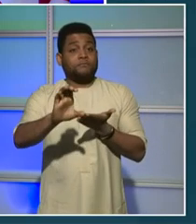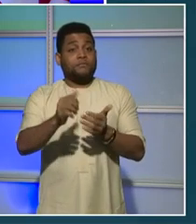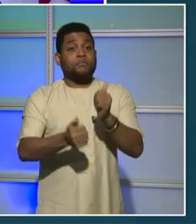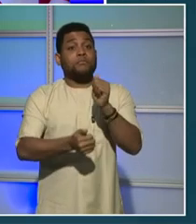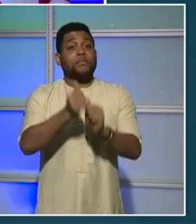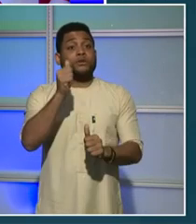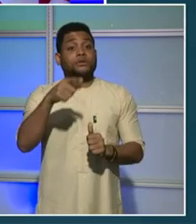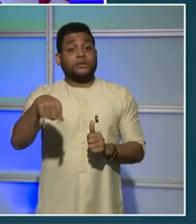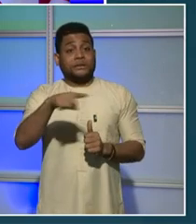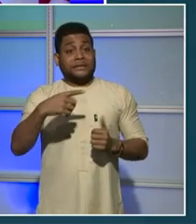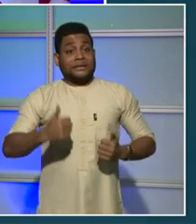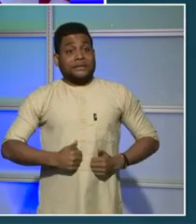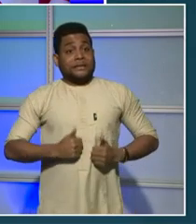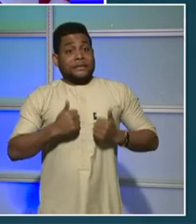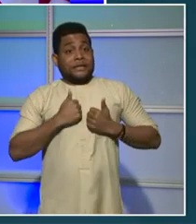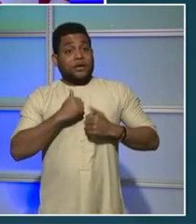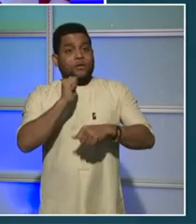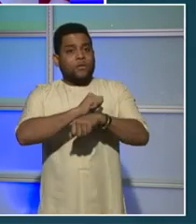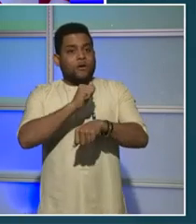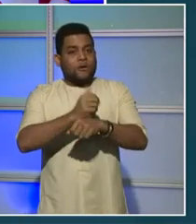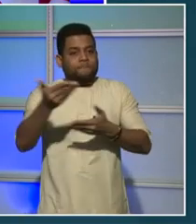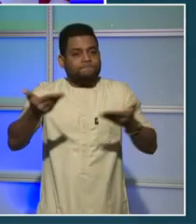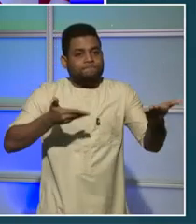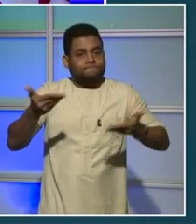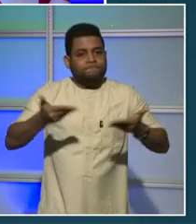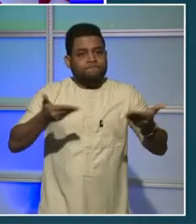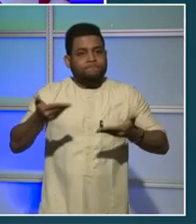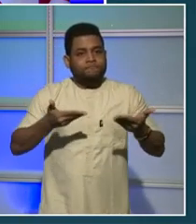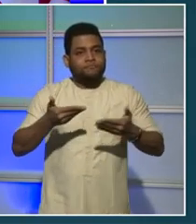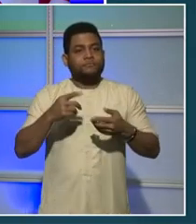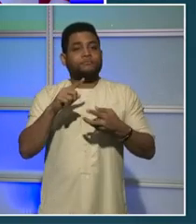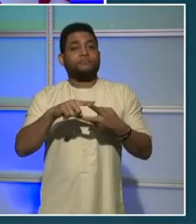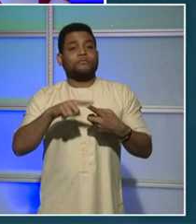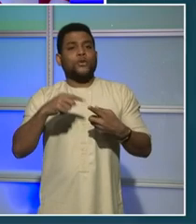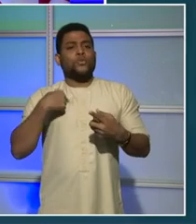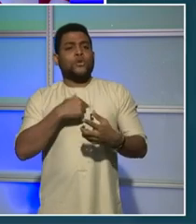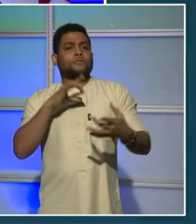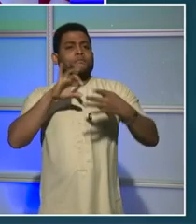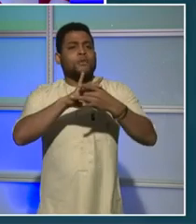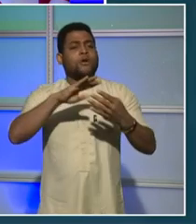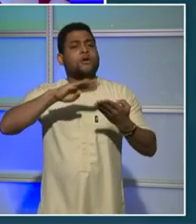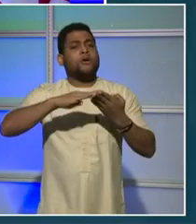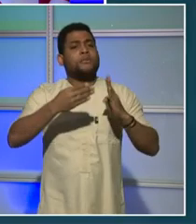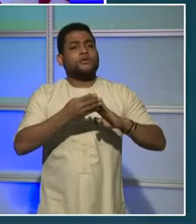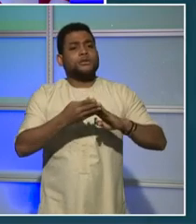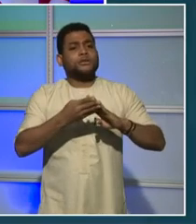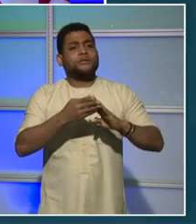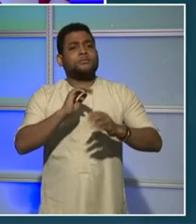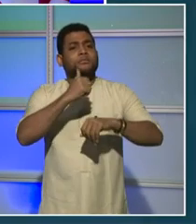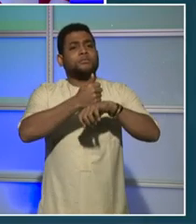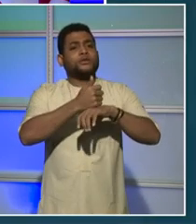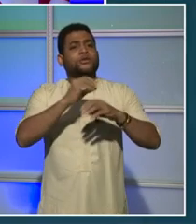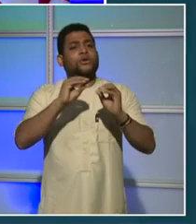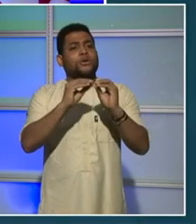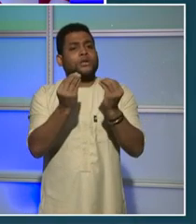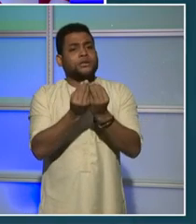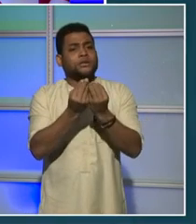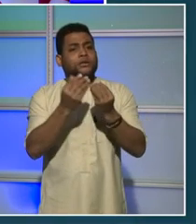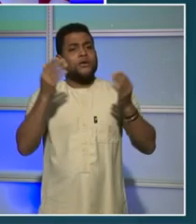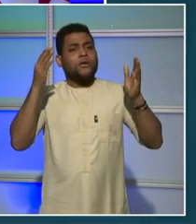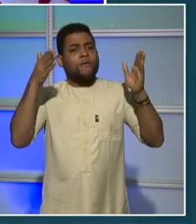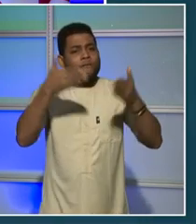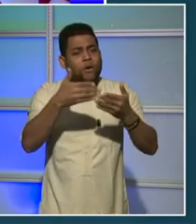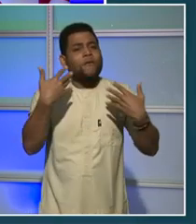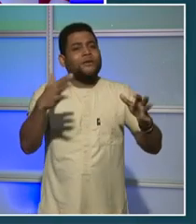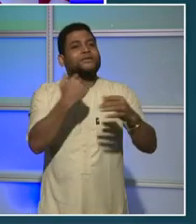to how we can engage more community-based organizations in our public safety efforts. One of the benefits of having